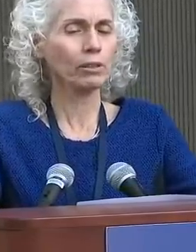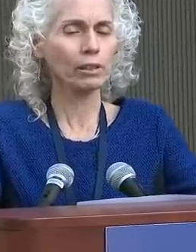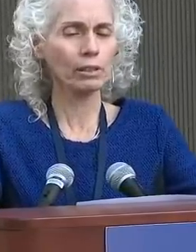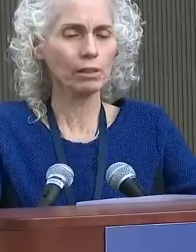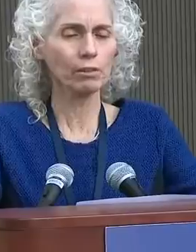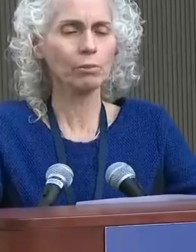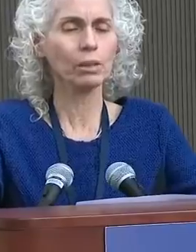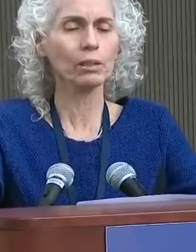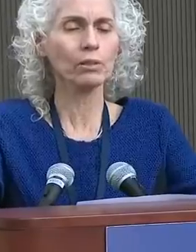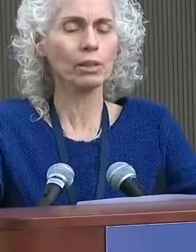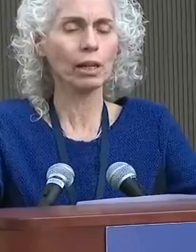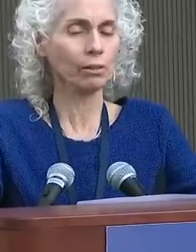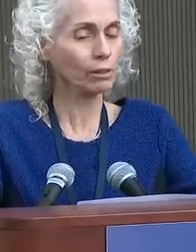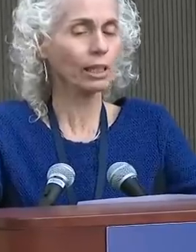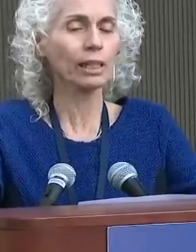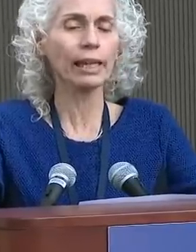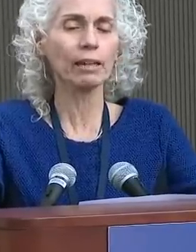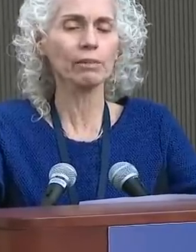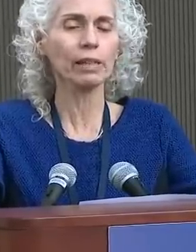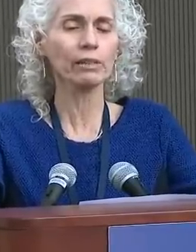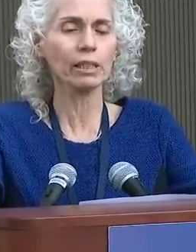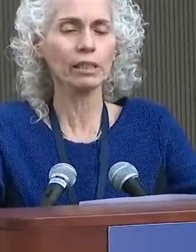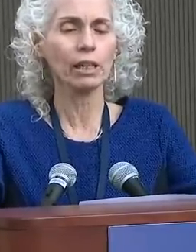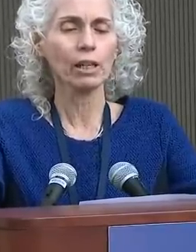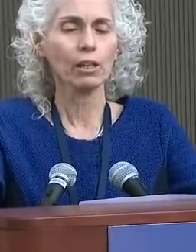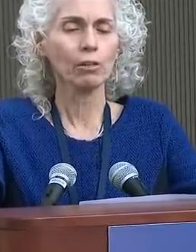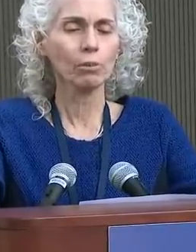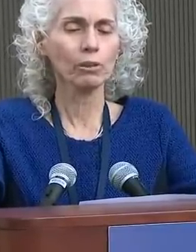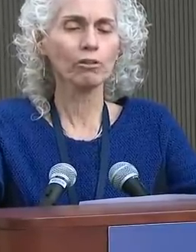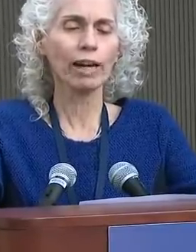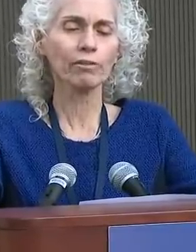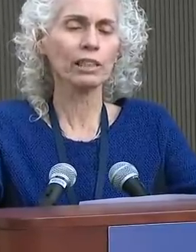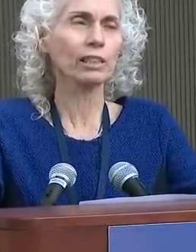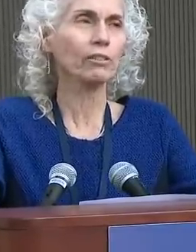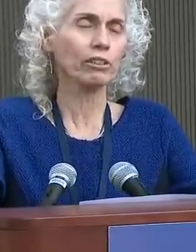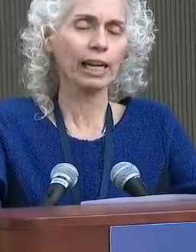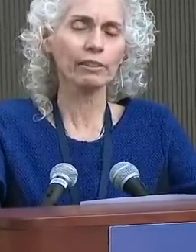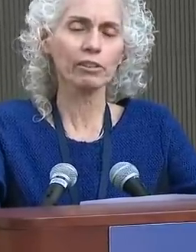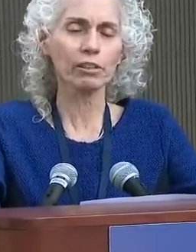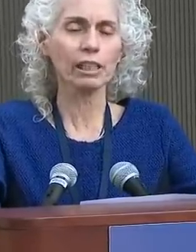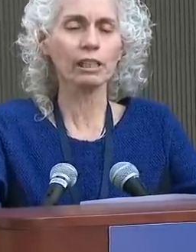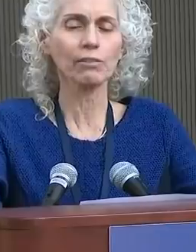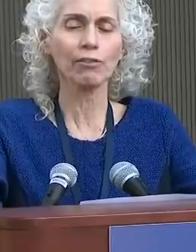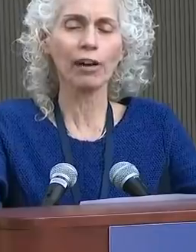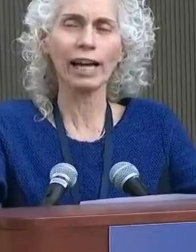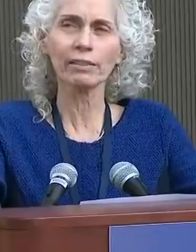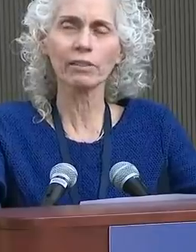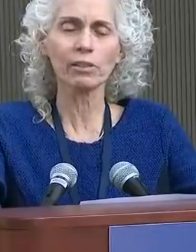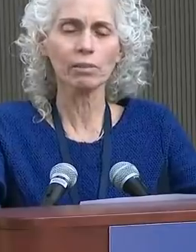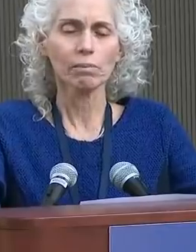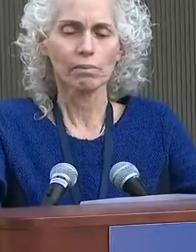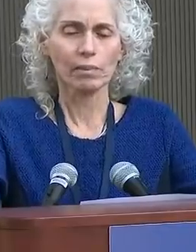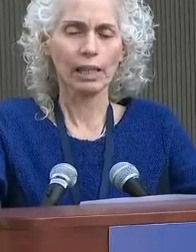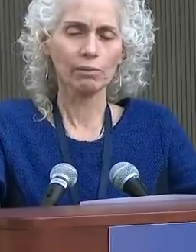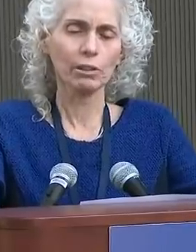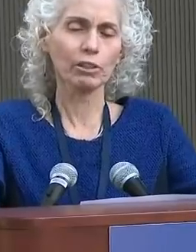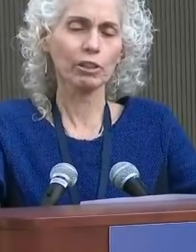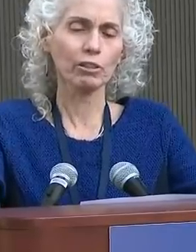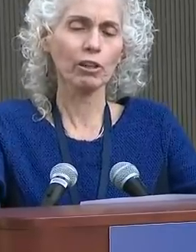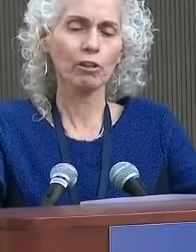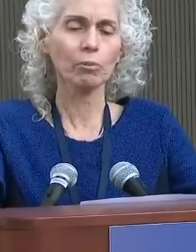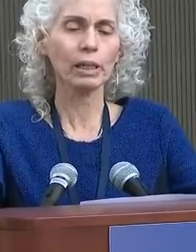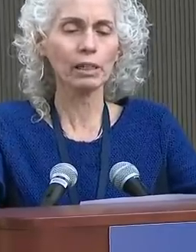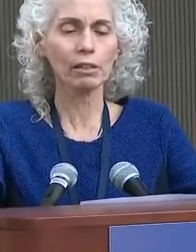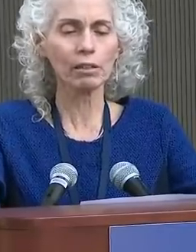one person who was an L.A. County resident who was traveling internationally in France and